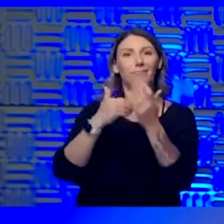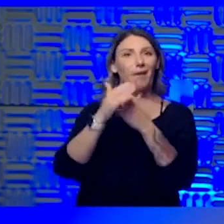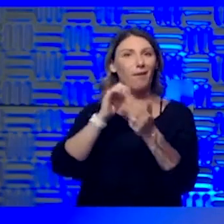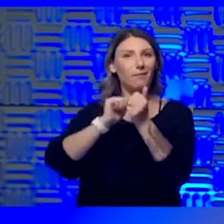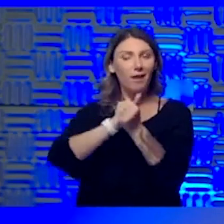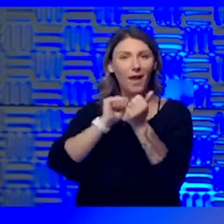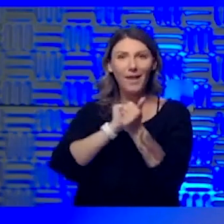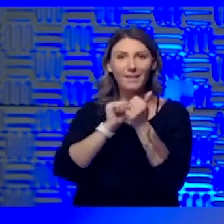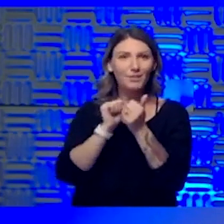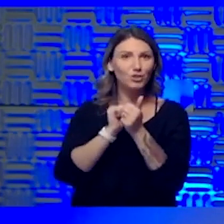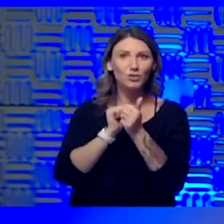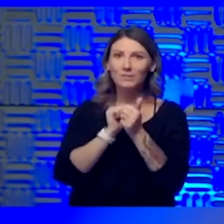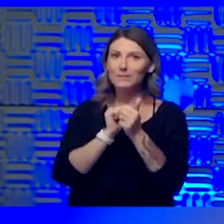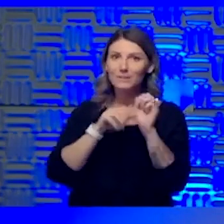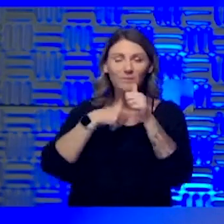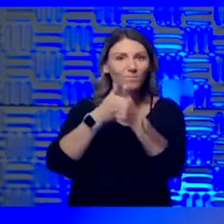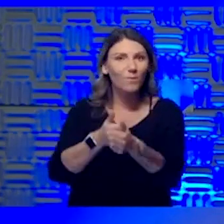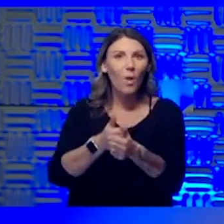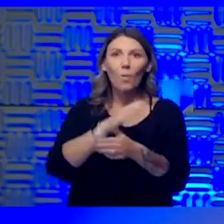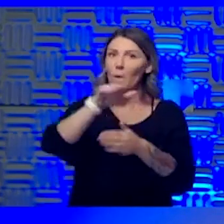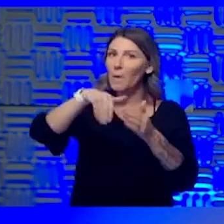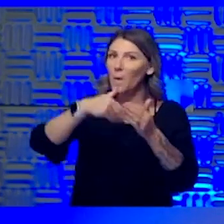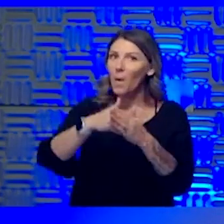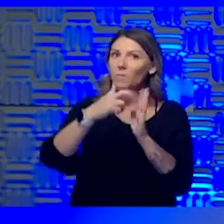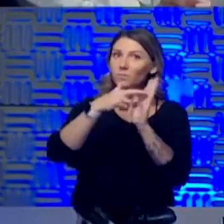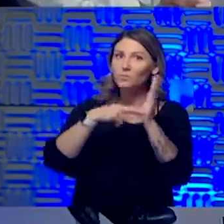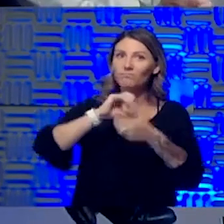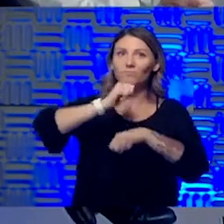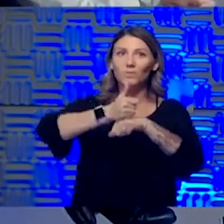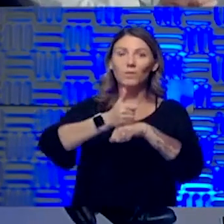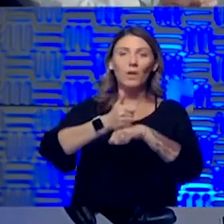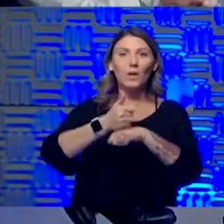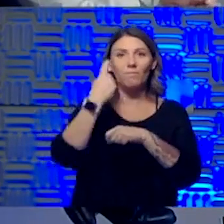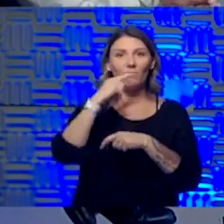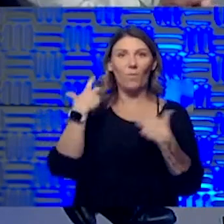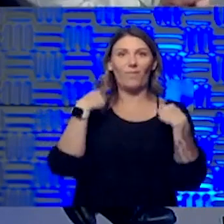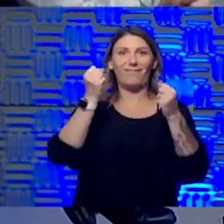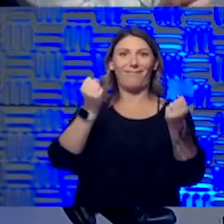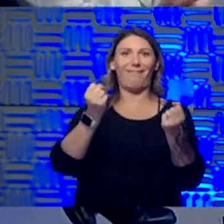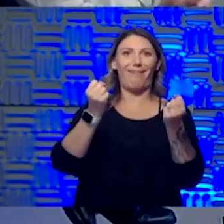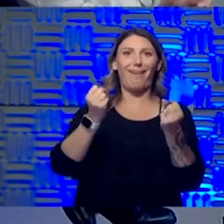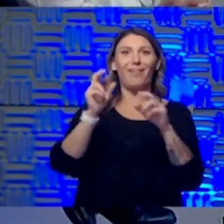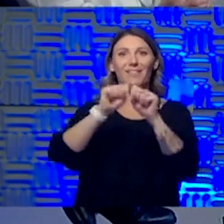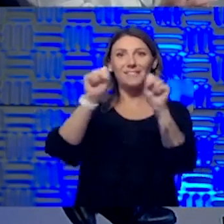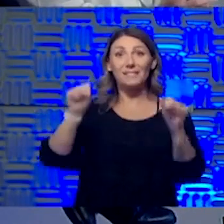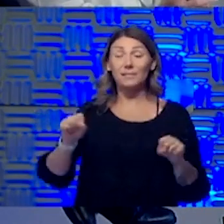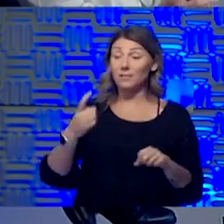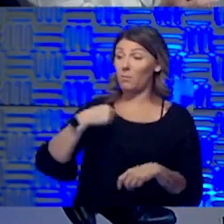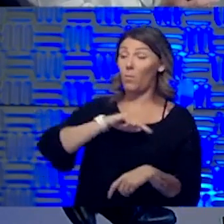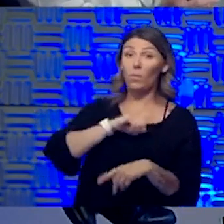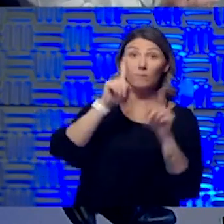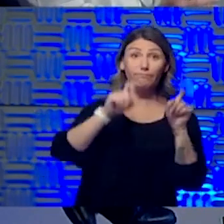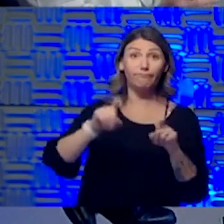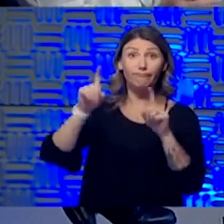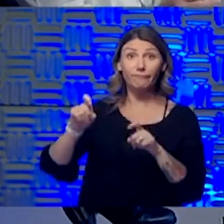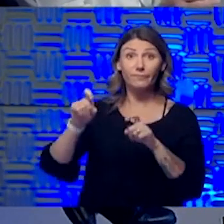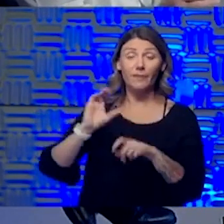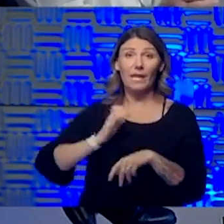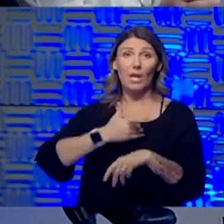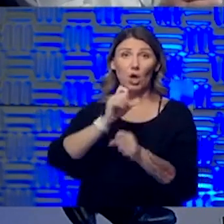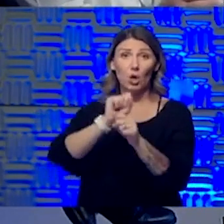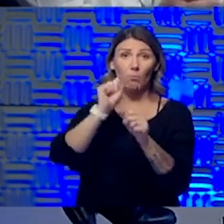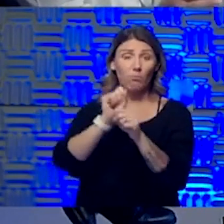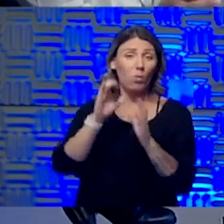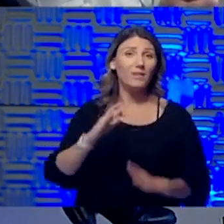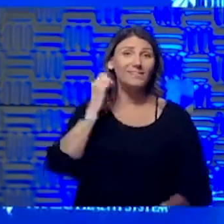using all throughout the health system. And so that's, that's how we've done it. is really. Everybody you're going to come in contact. And we screen, we screen our employees every day, both